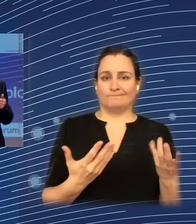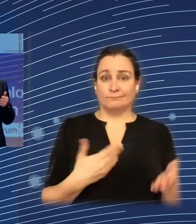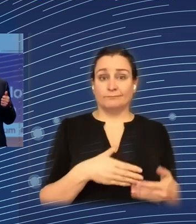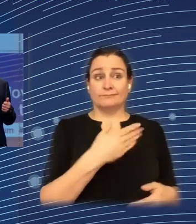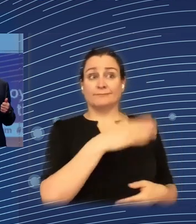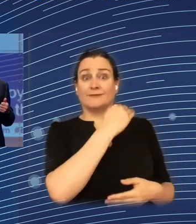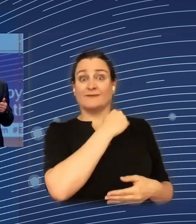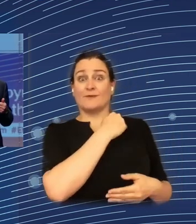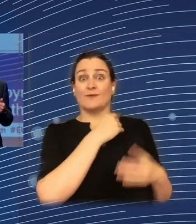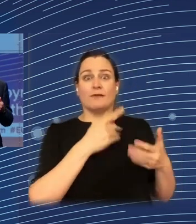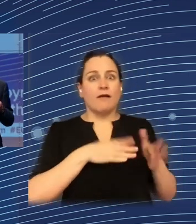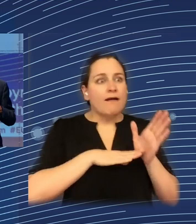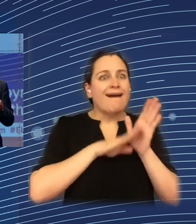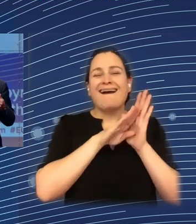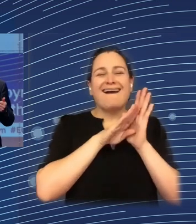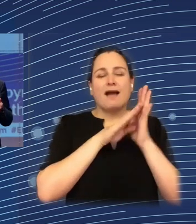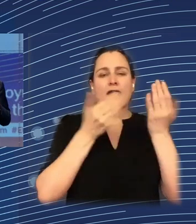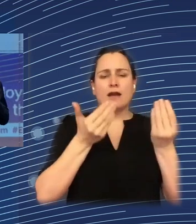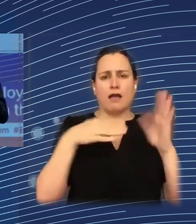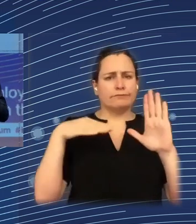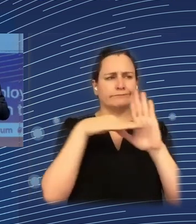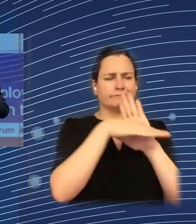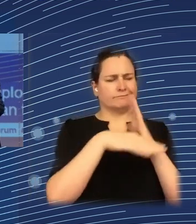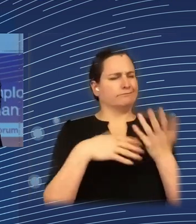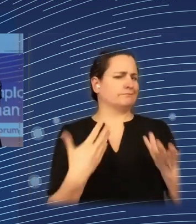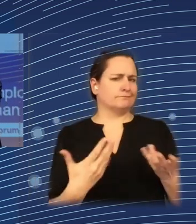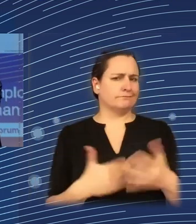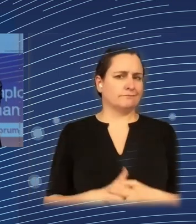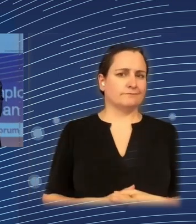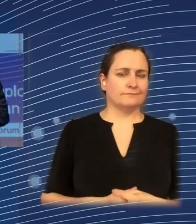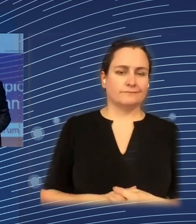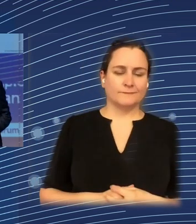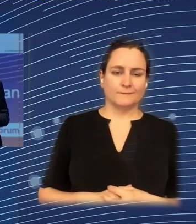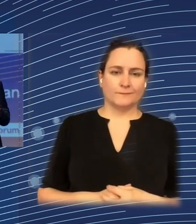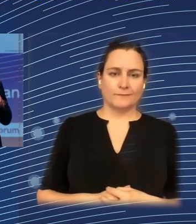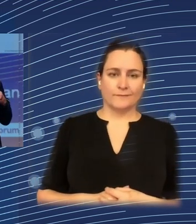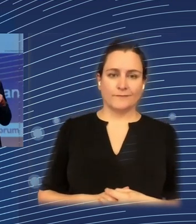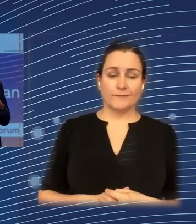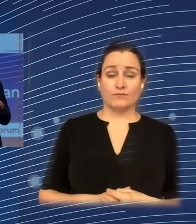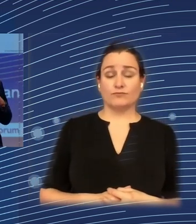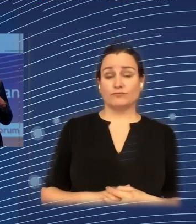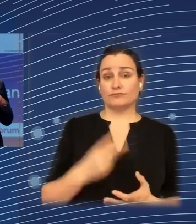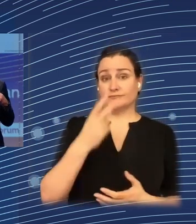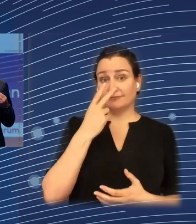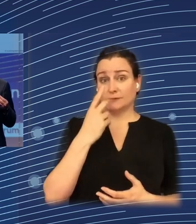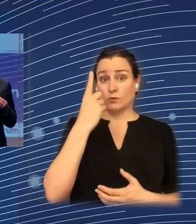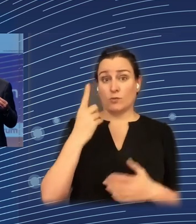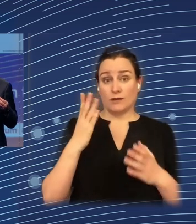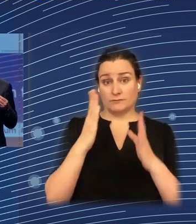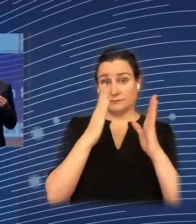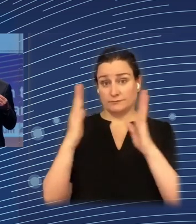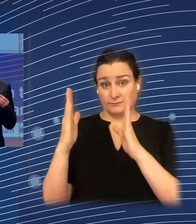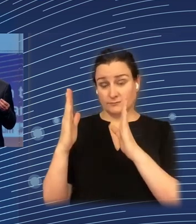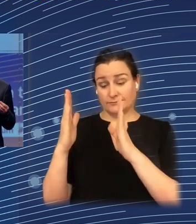European peers. And this is something pervasive. You have on the left-hand side, a map that indicates the risk